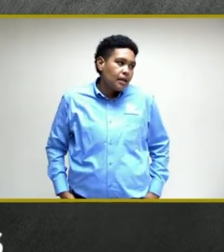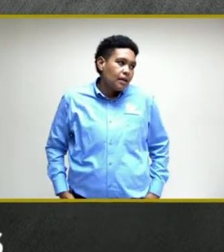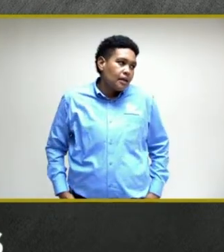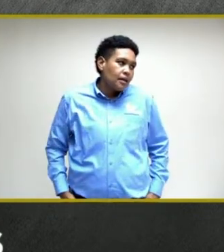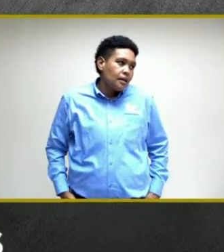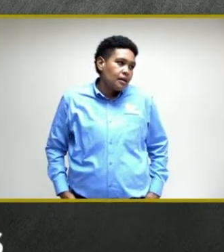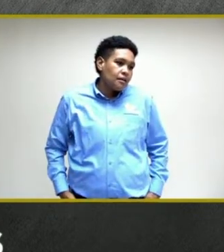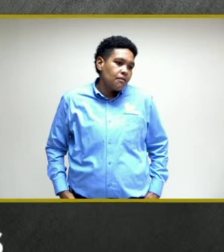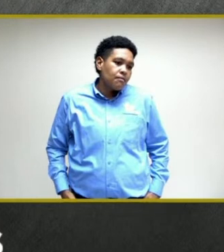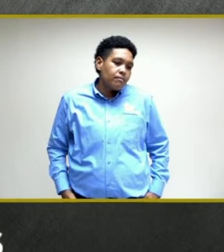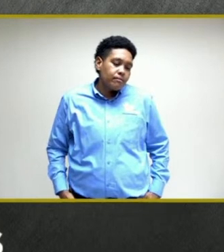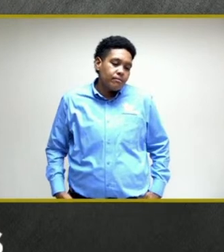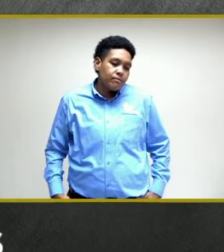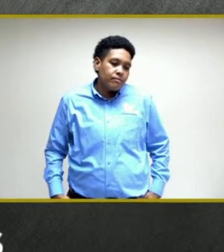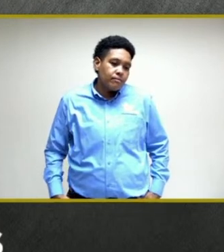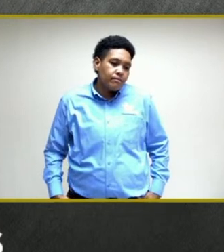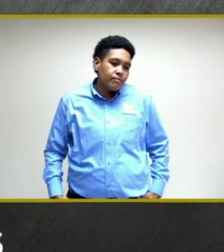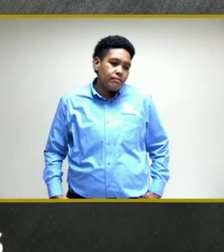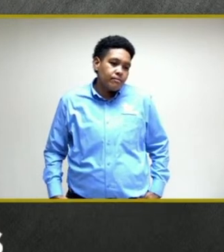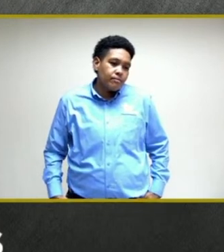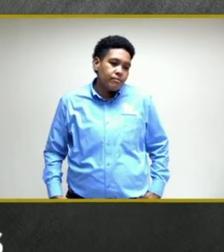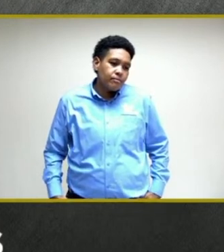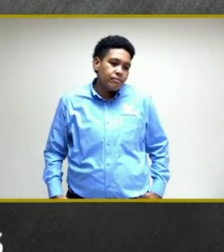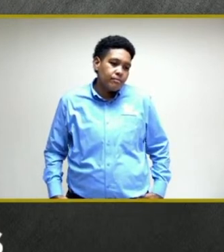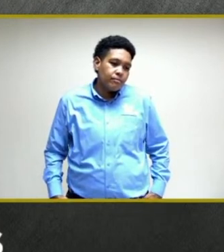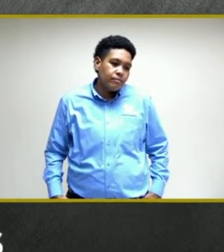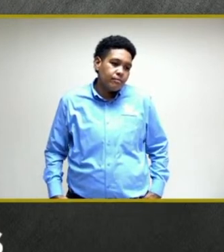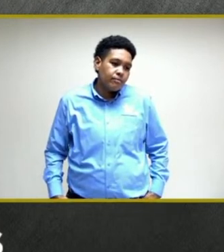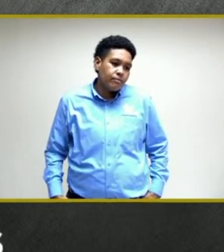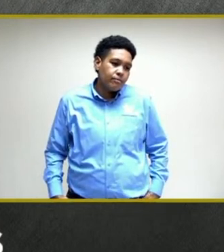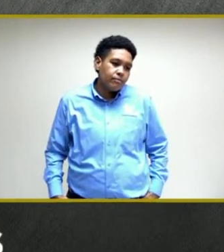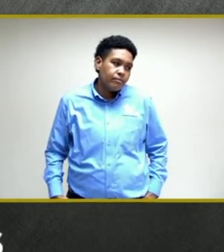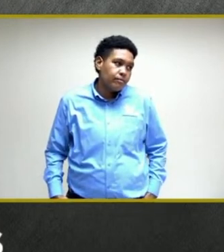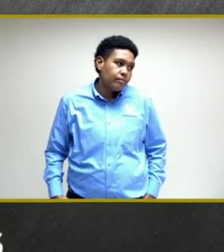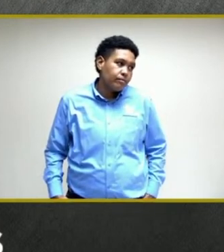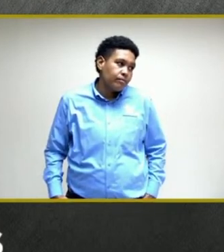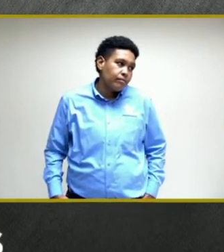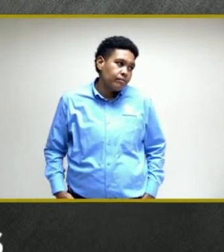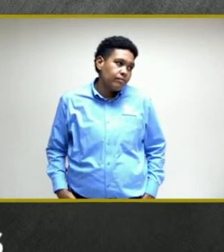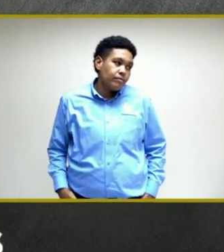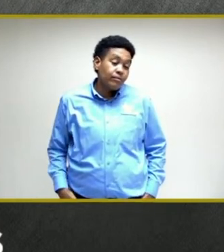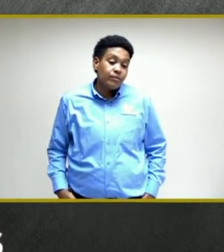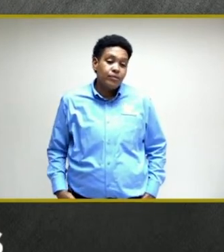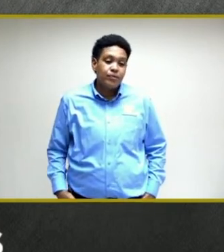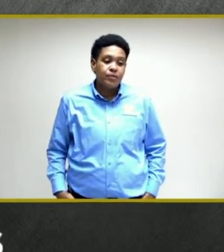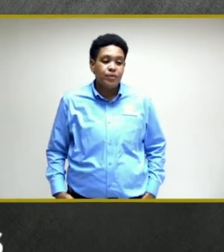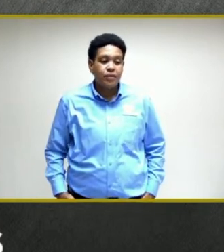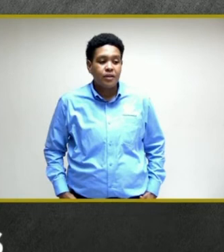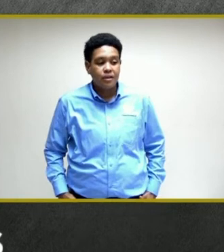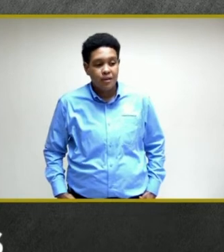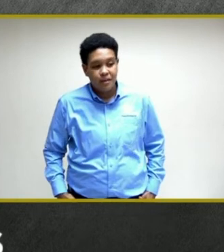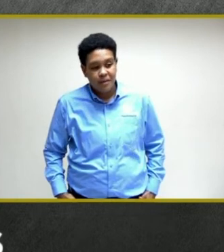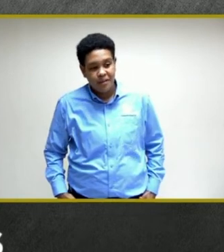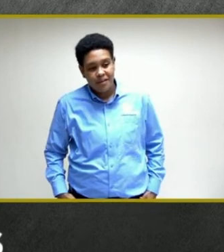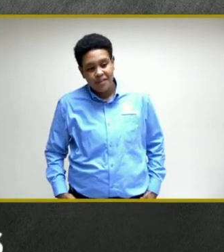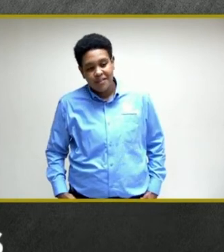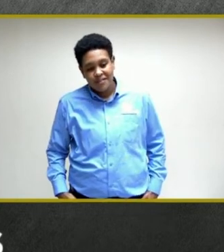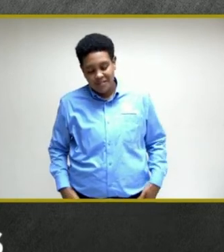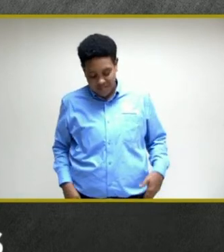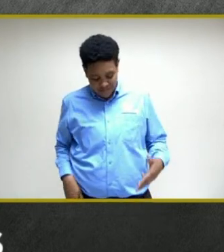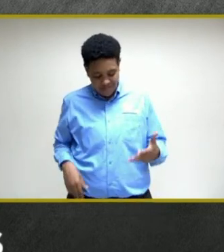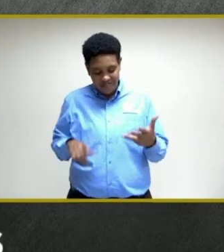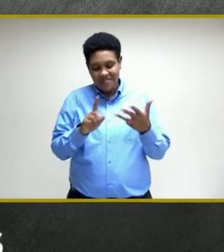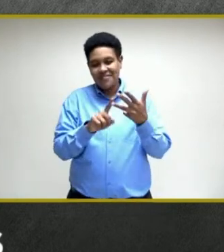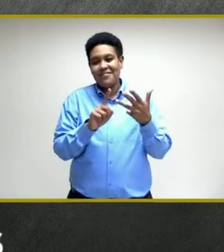and I think I have one more, but I don't know if I'm allowed. Let me please if I'm allowed. So one of the things mentioned as well is people are contracting